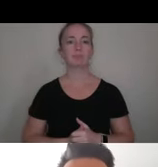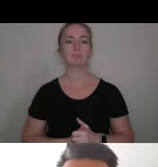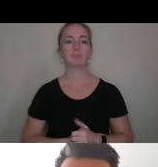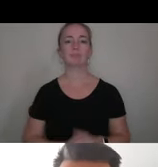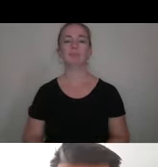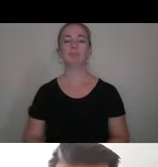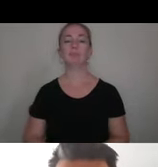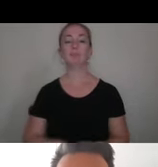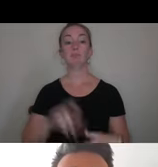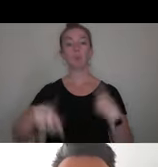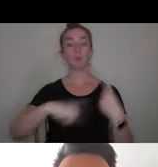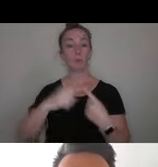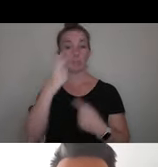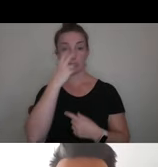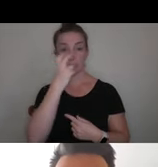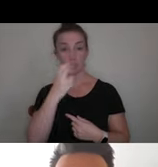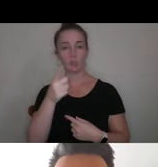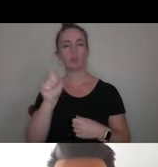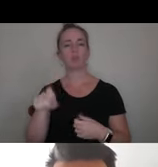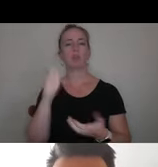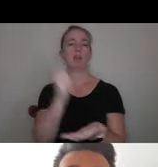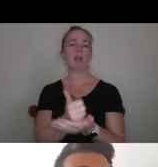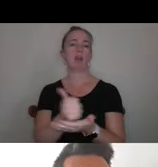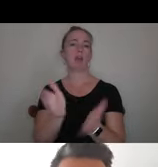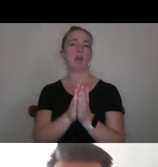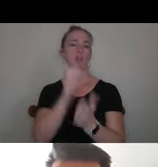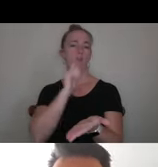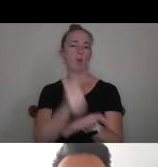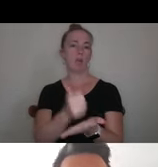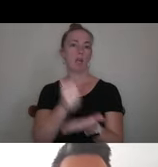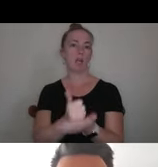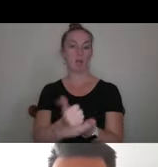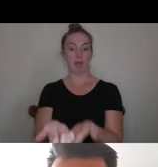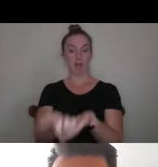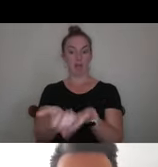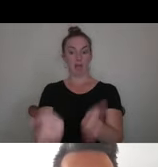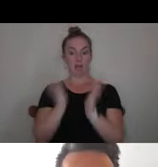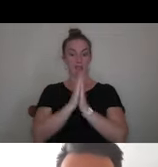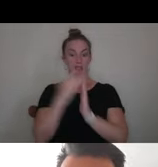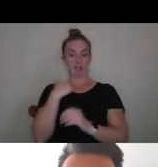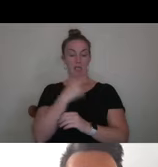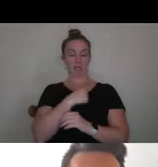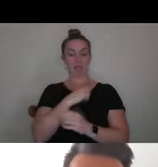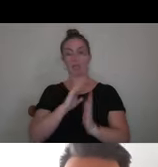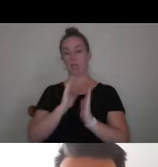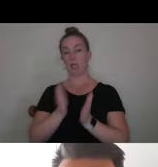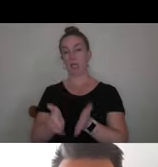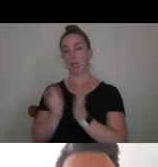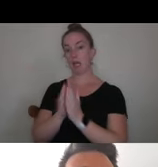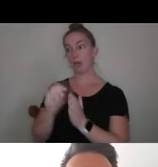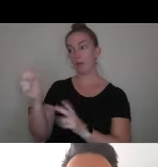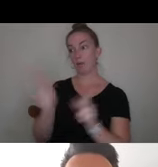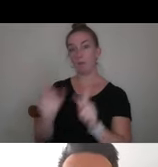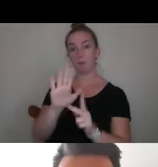When in doubt, you should ask for help from us, from other people in your school and household